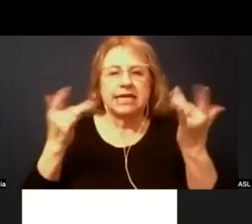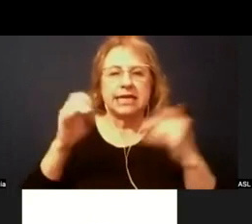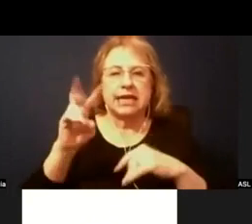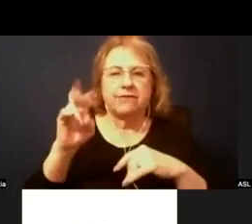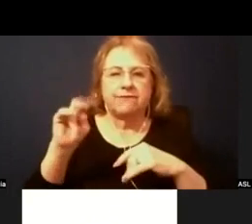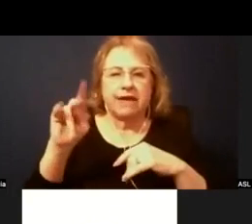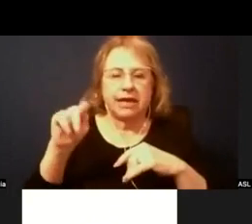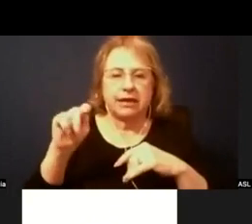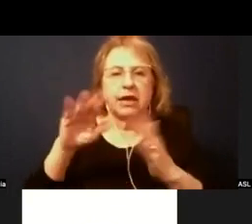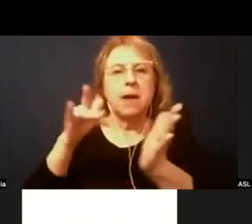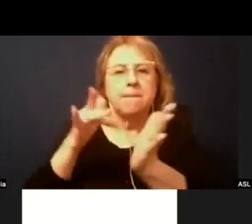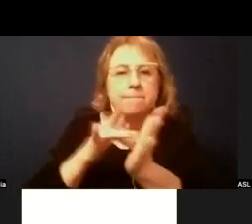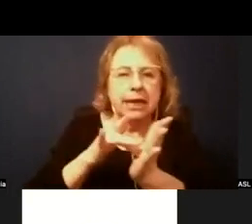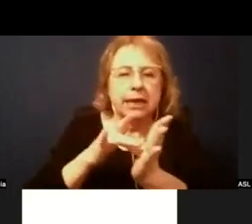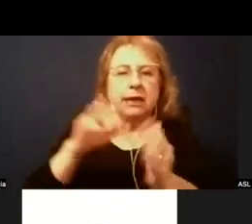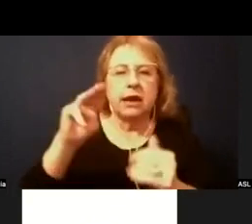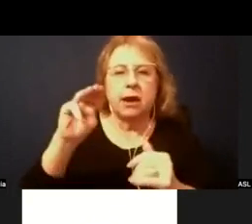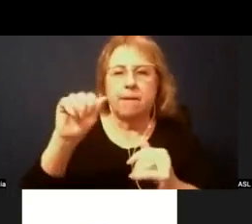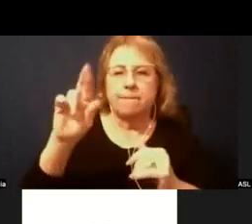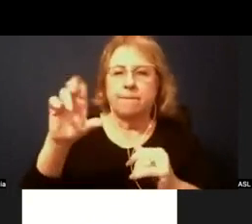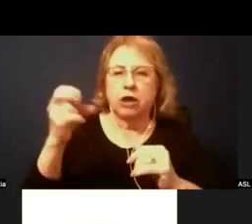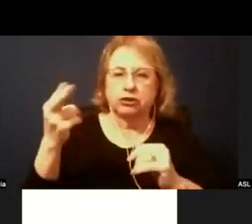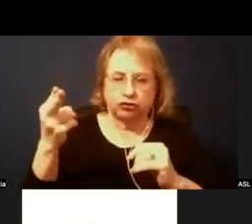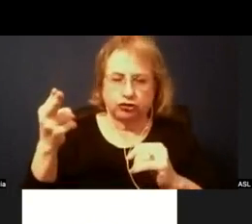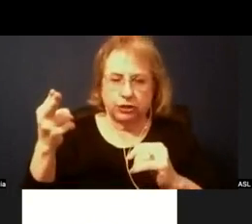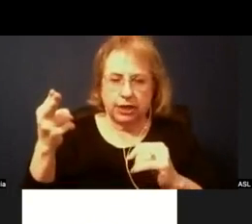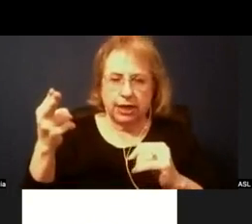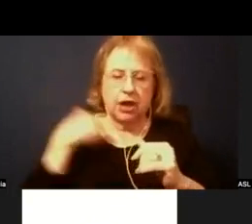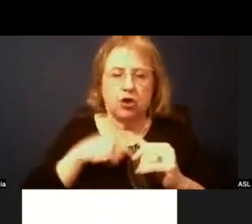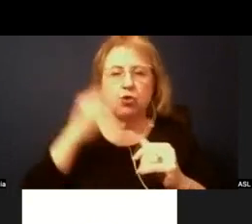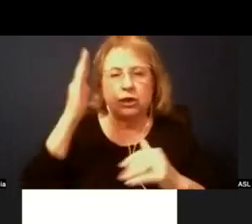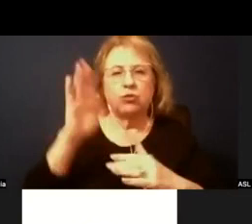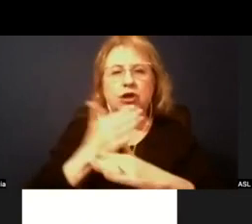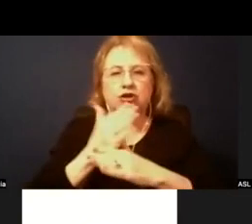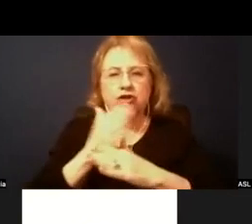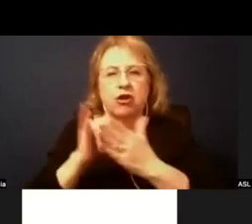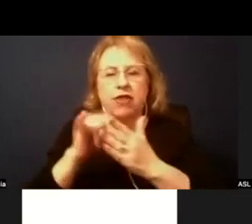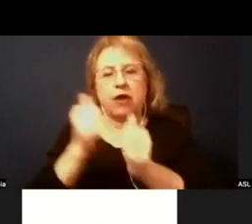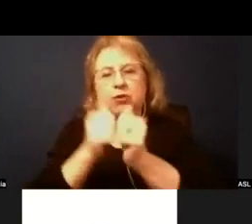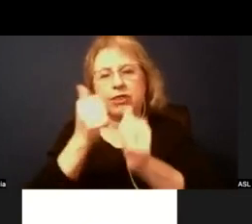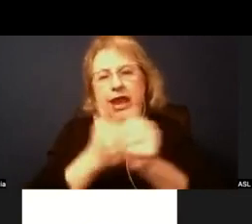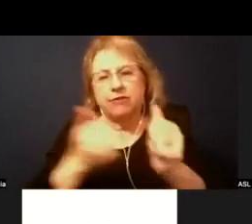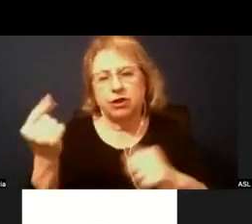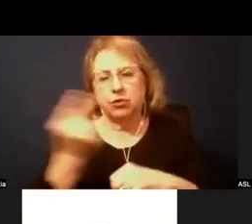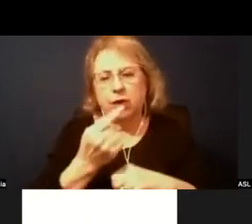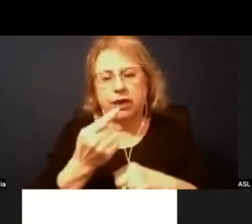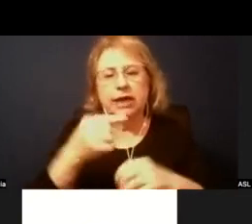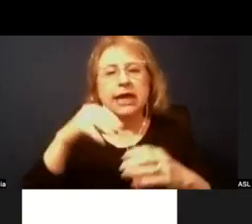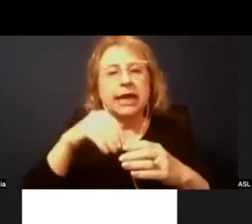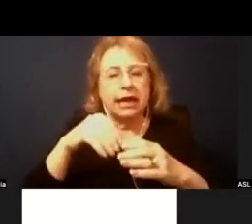mid-March. And so once we have that date solidified, we'll share that with everyone. But it will be an event in Spanish